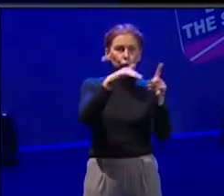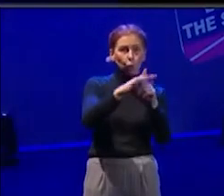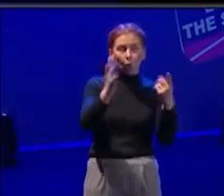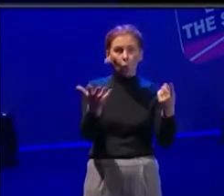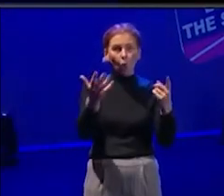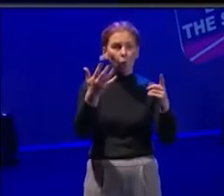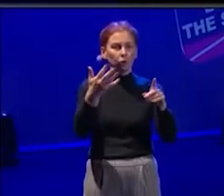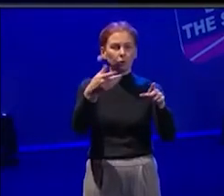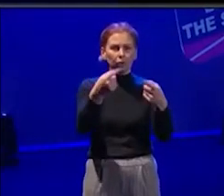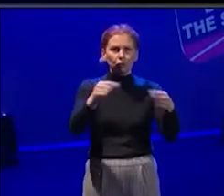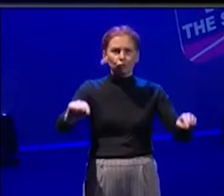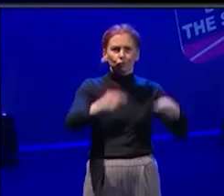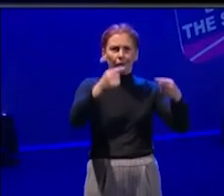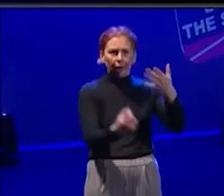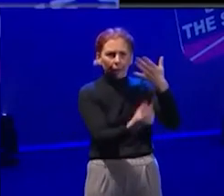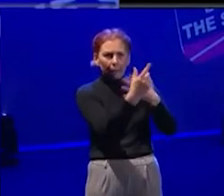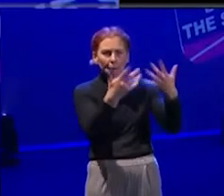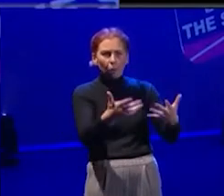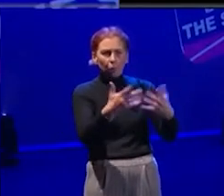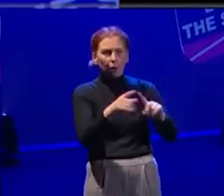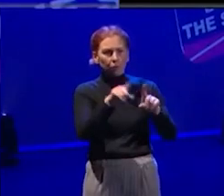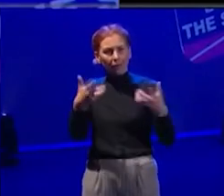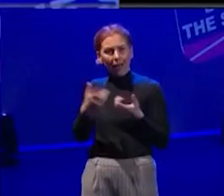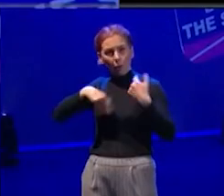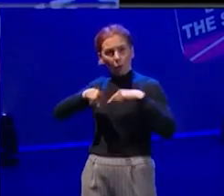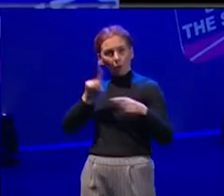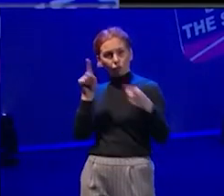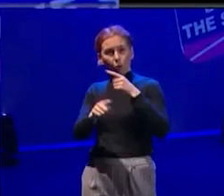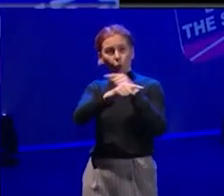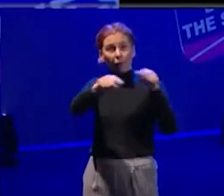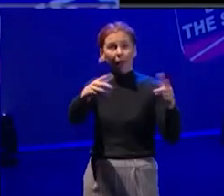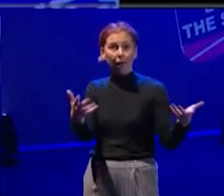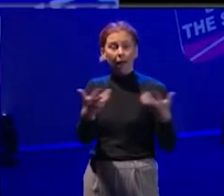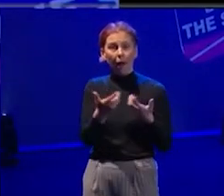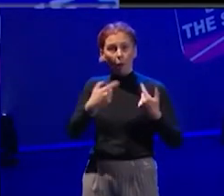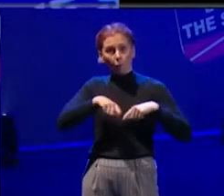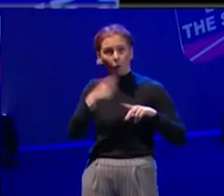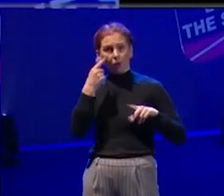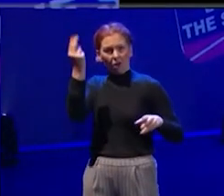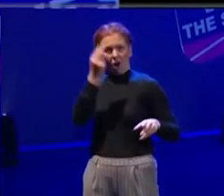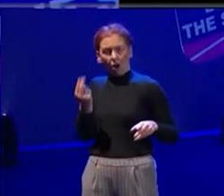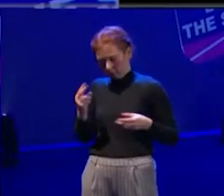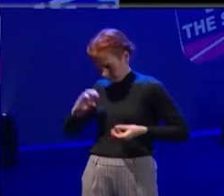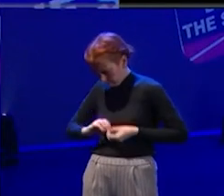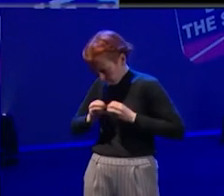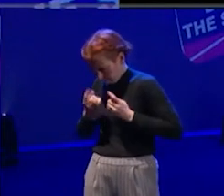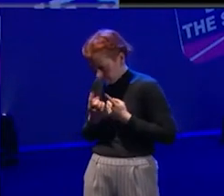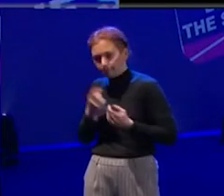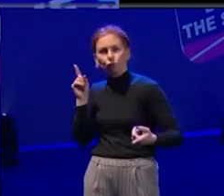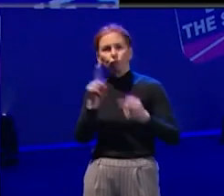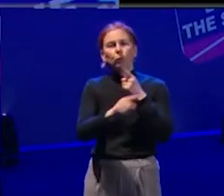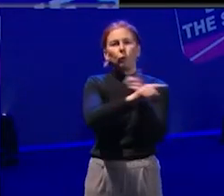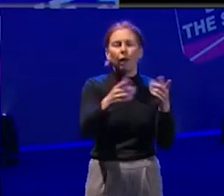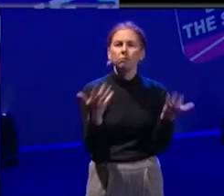social challenge that's happening at the time. So is there something that we could artistically respond to that? And then who would be best